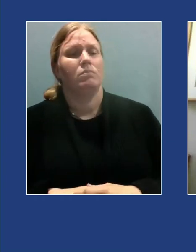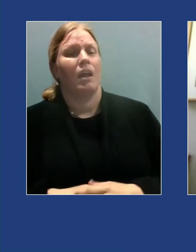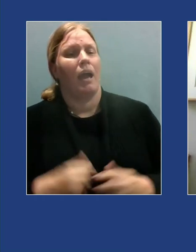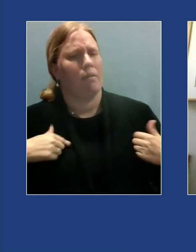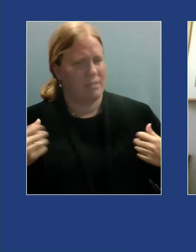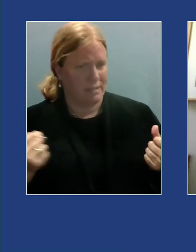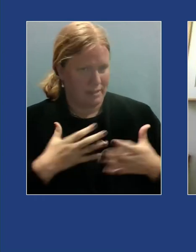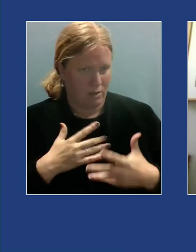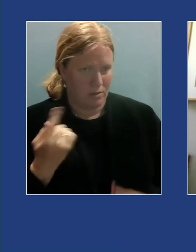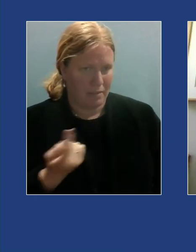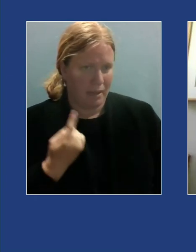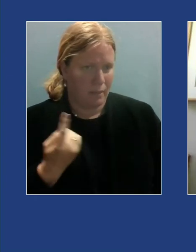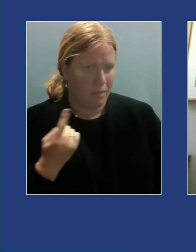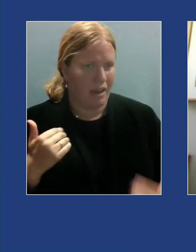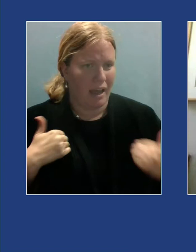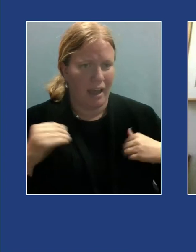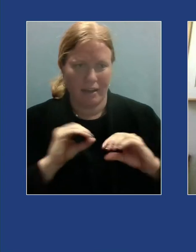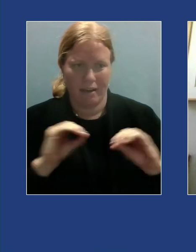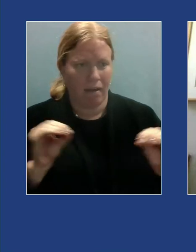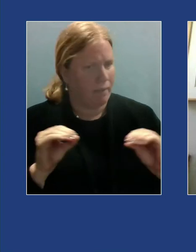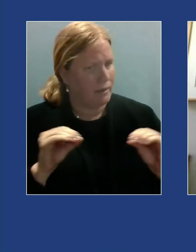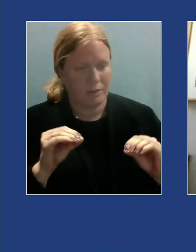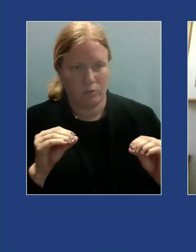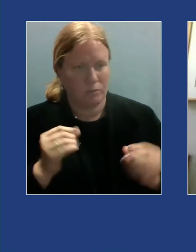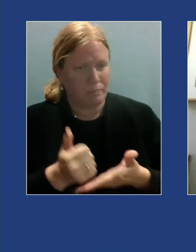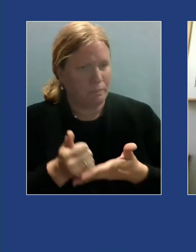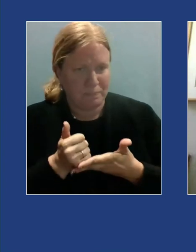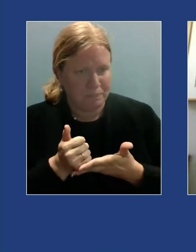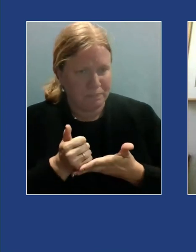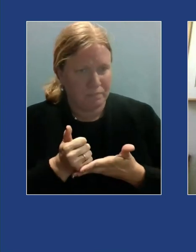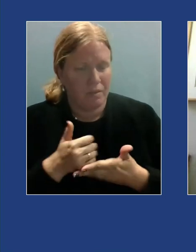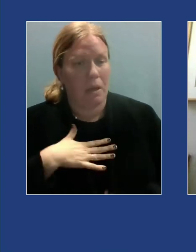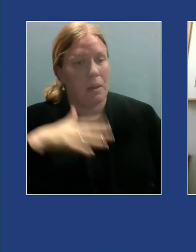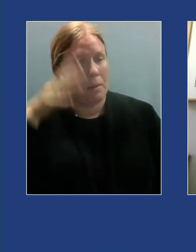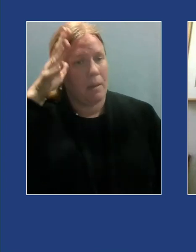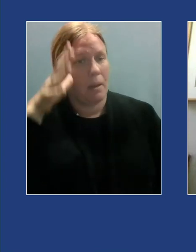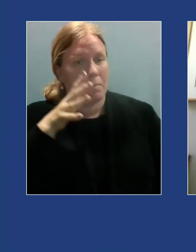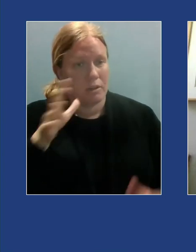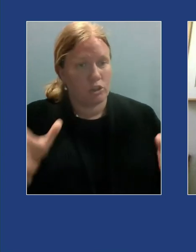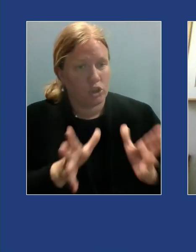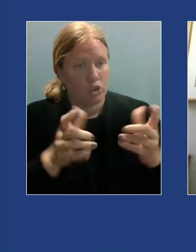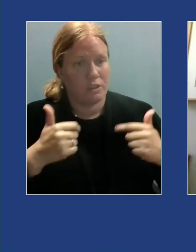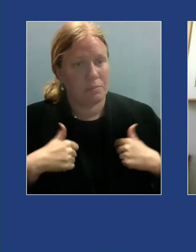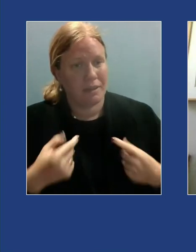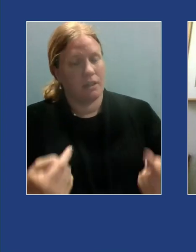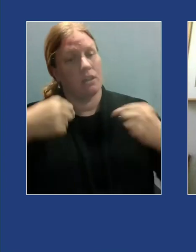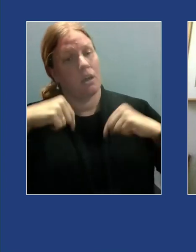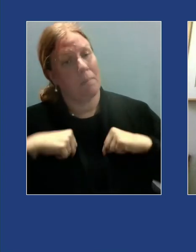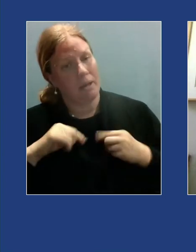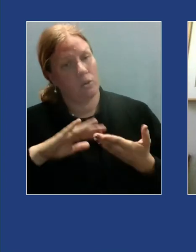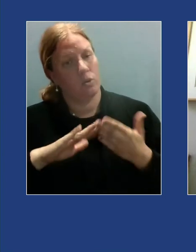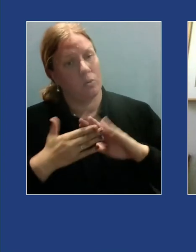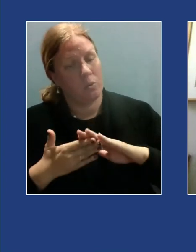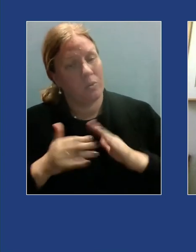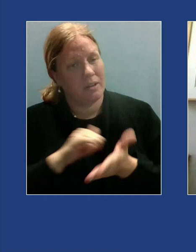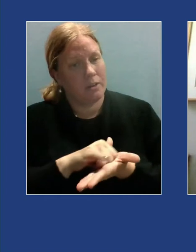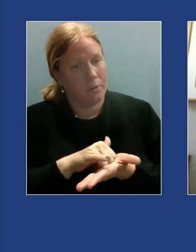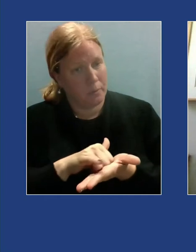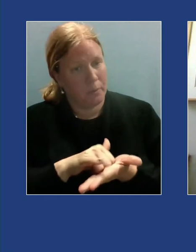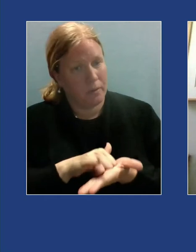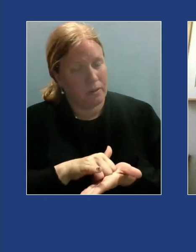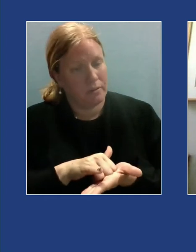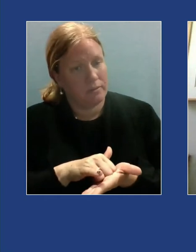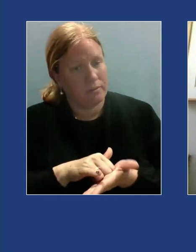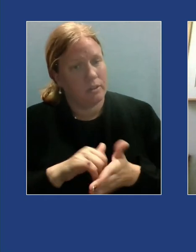be alone and felt like I had nothing to hold on to my parents encouraged me to come back to New York City and stay with them for a while